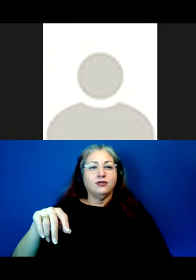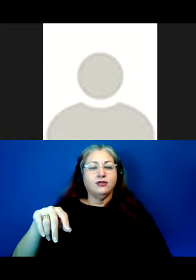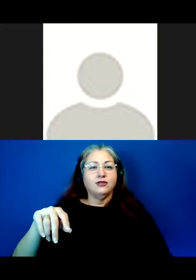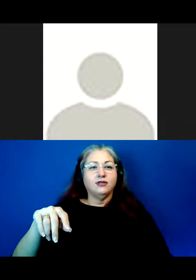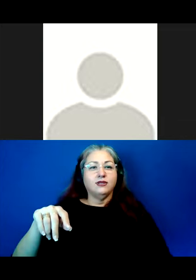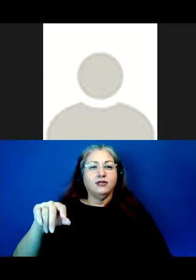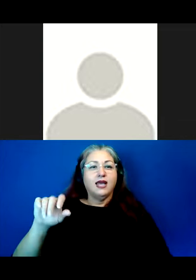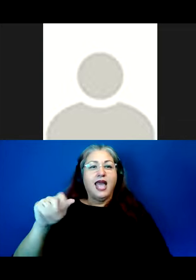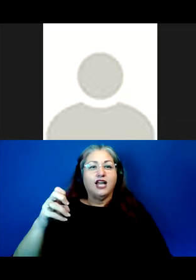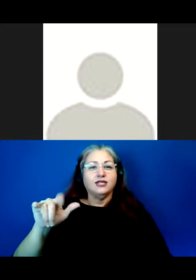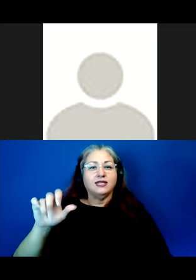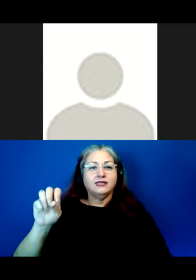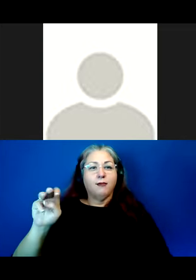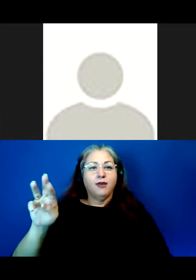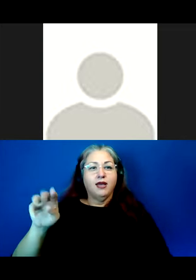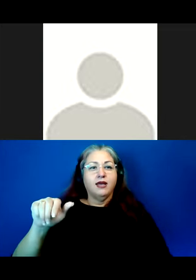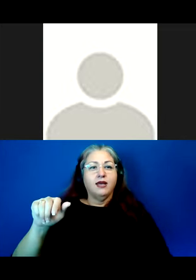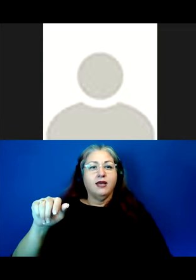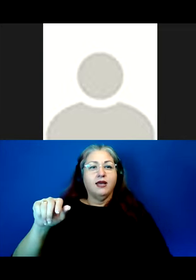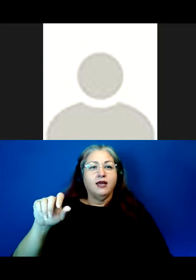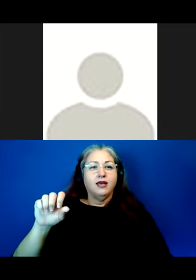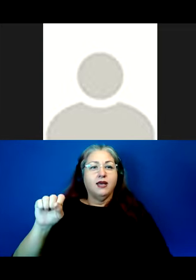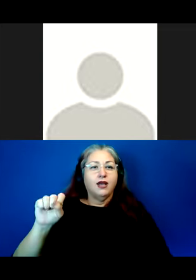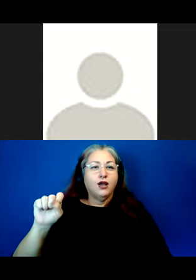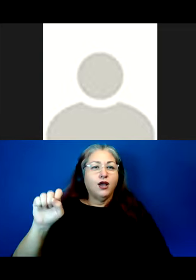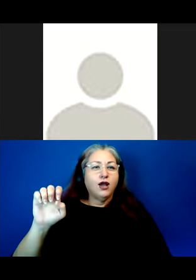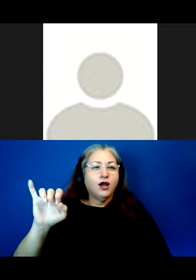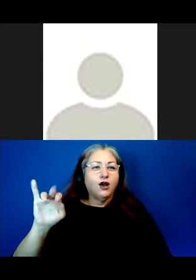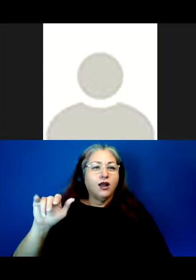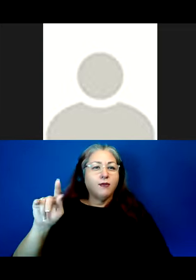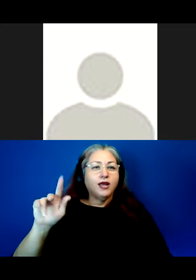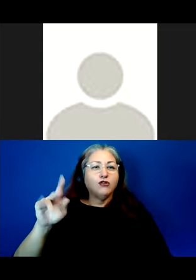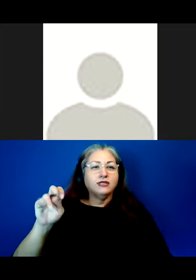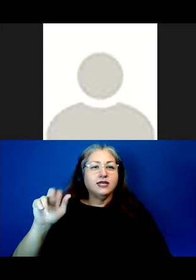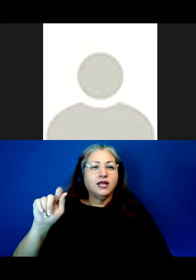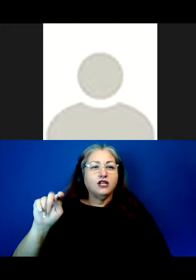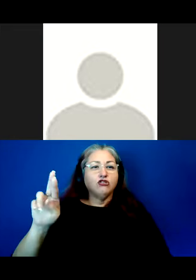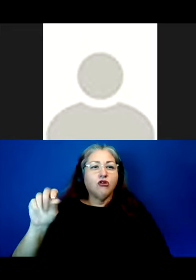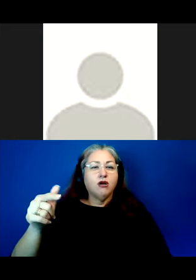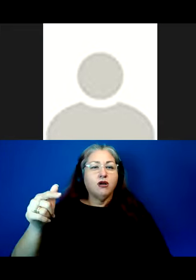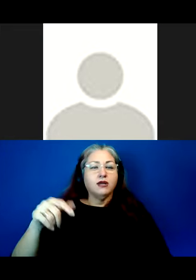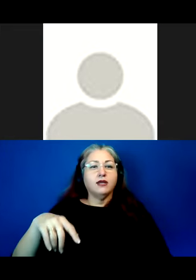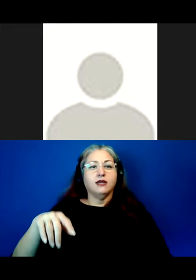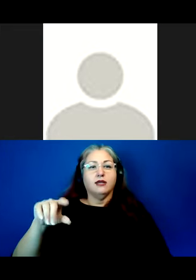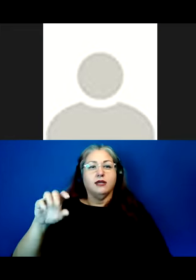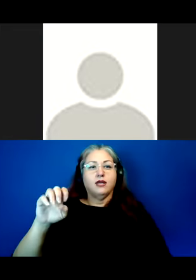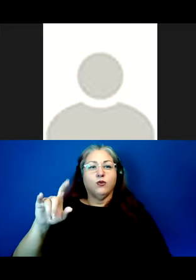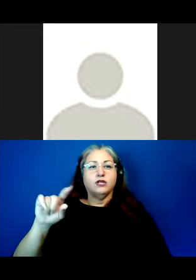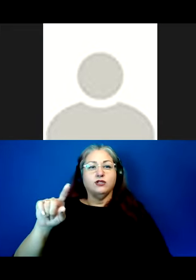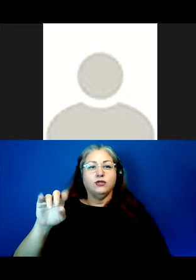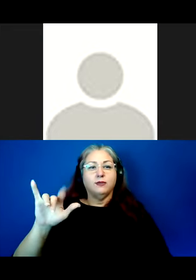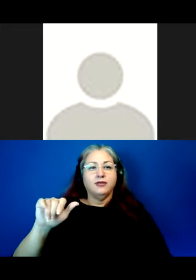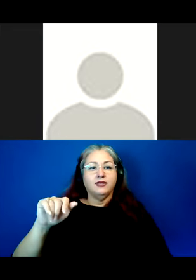Ashley Surma. Anika Tappelian. Christina Truong. You are Zubiri.